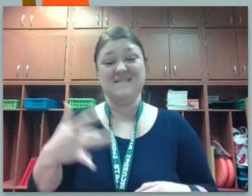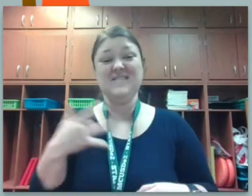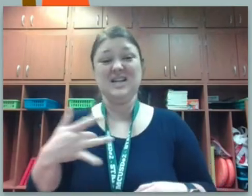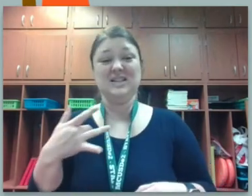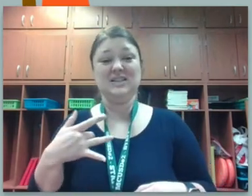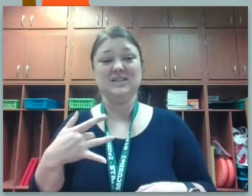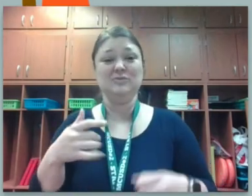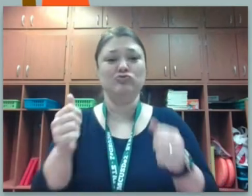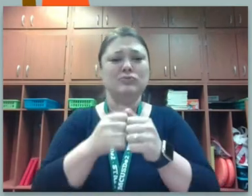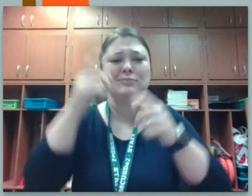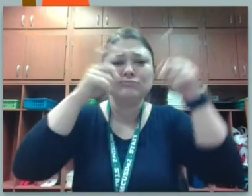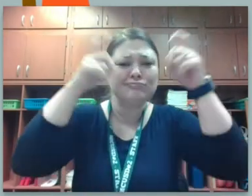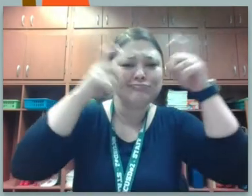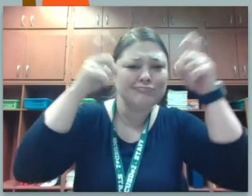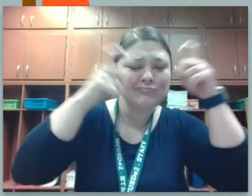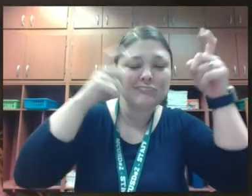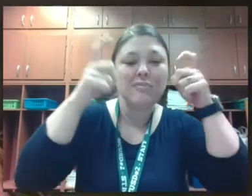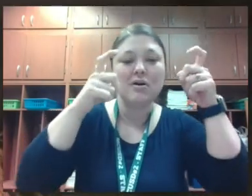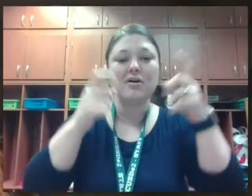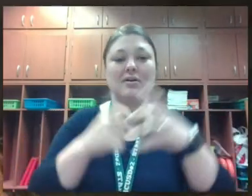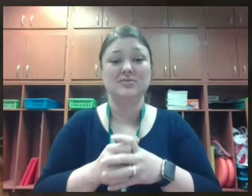with our facial expressions